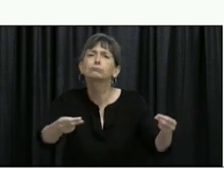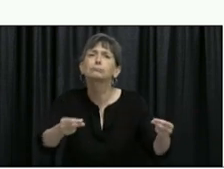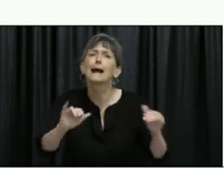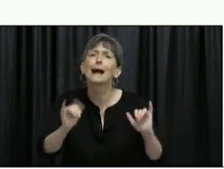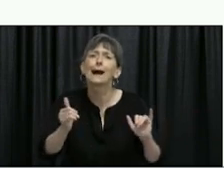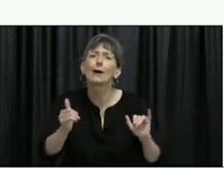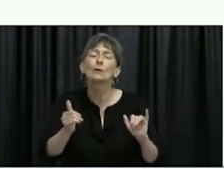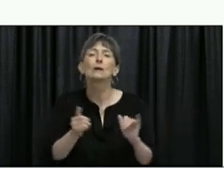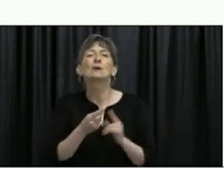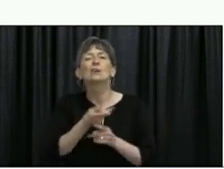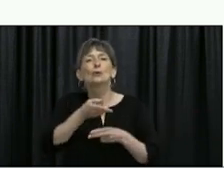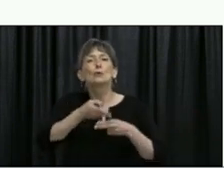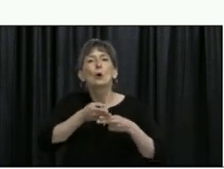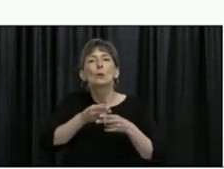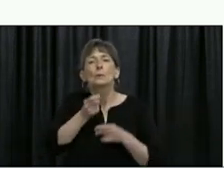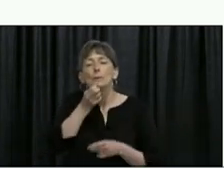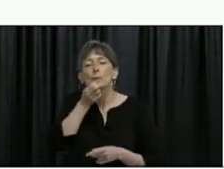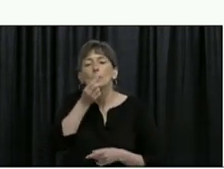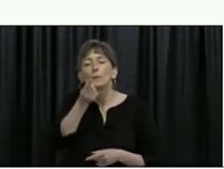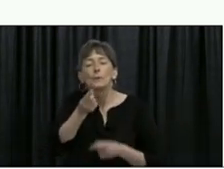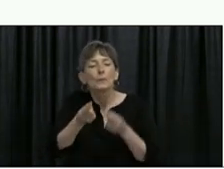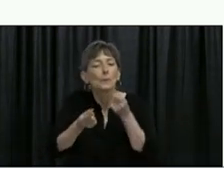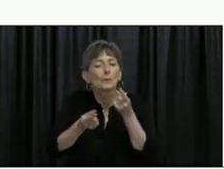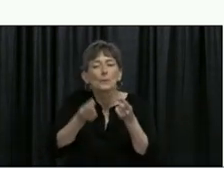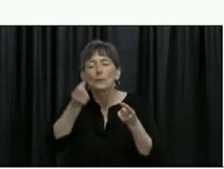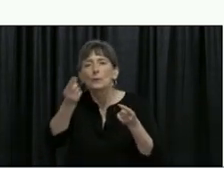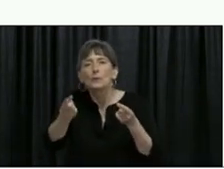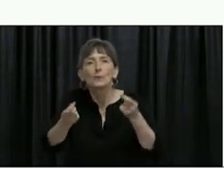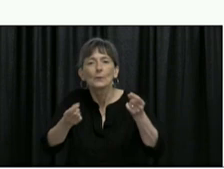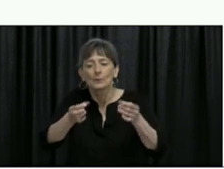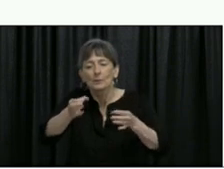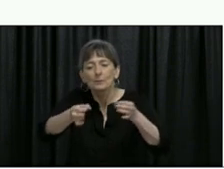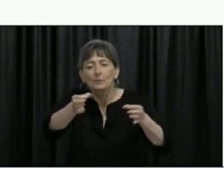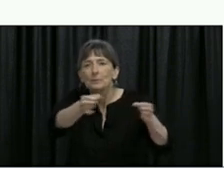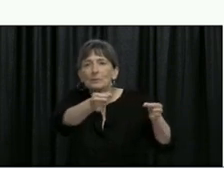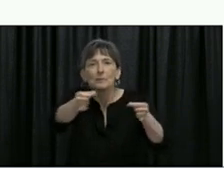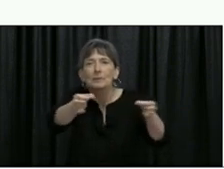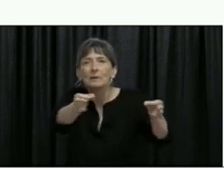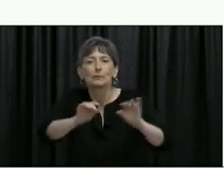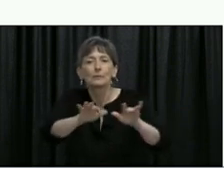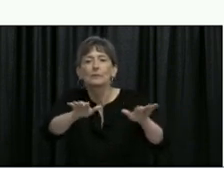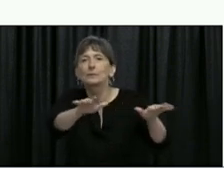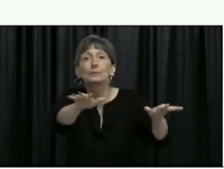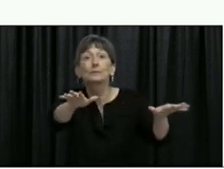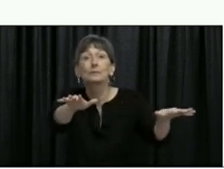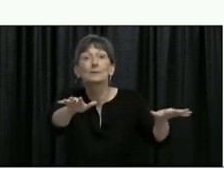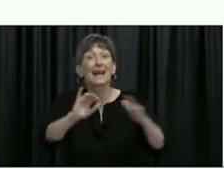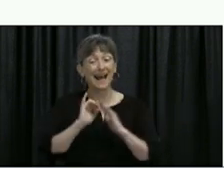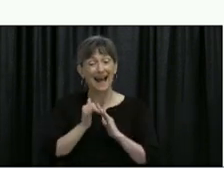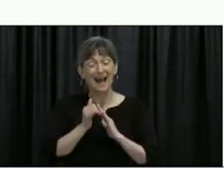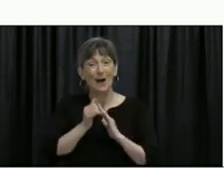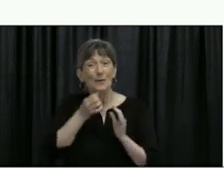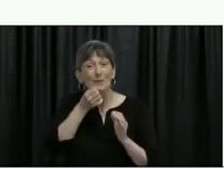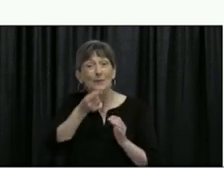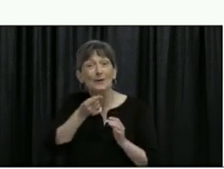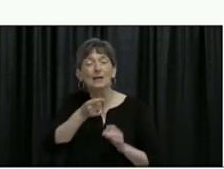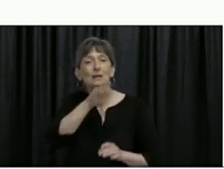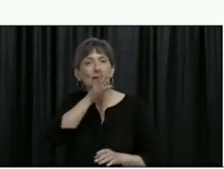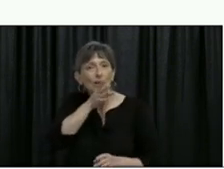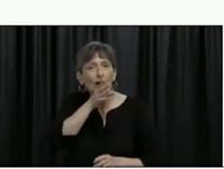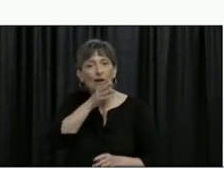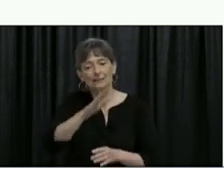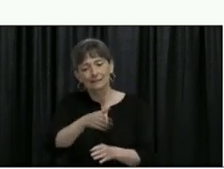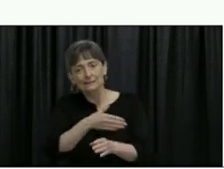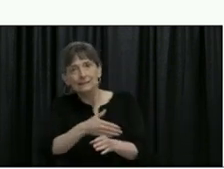what we call droplets and droplets come from people who are infected with COVID-19 when they cough, sneeze, talk or sing.